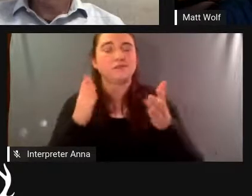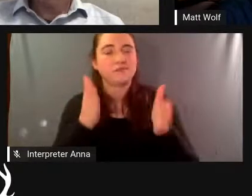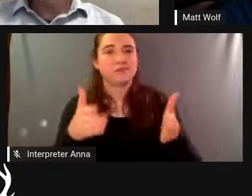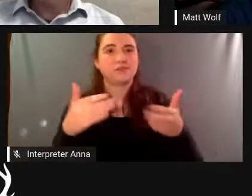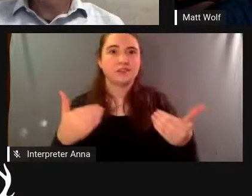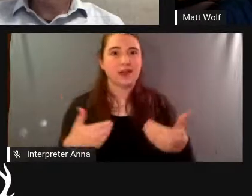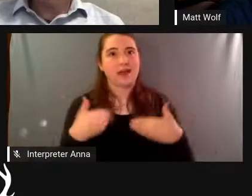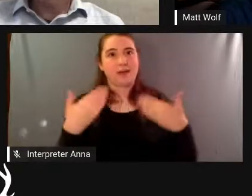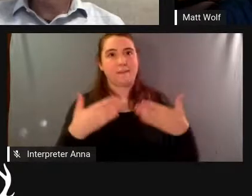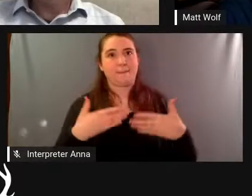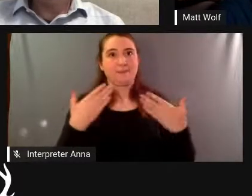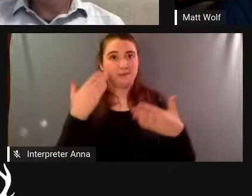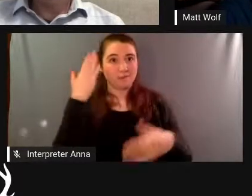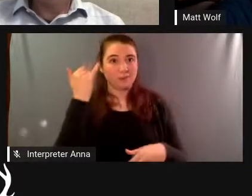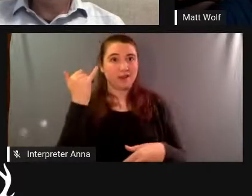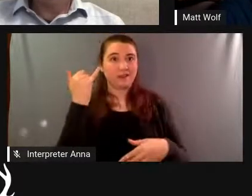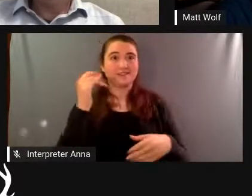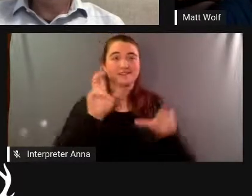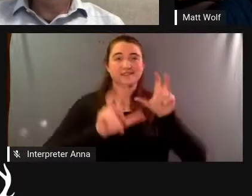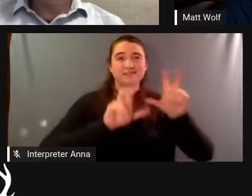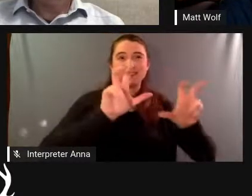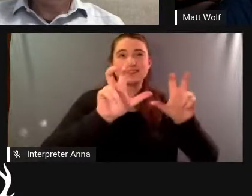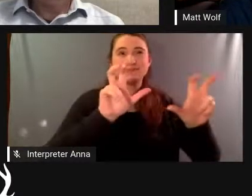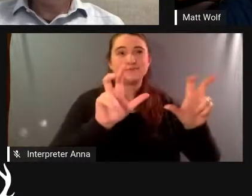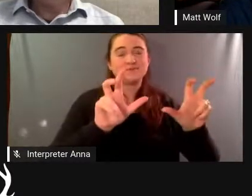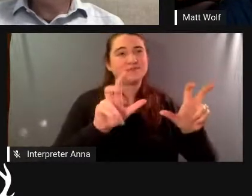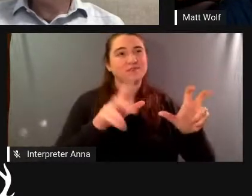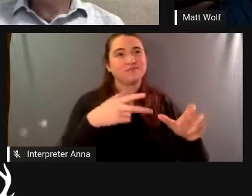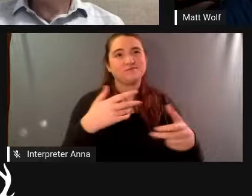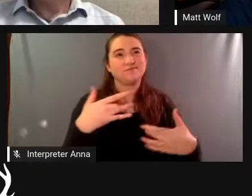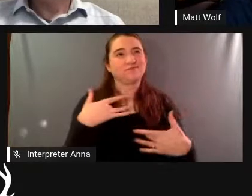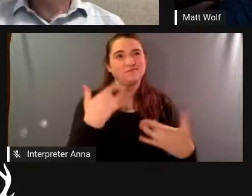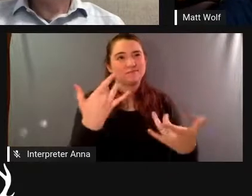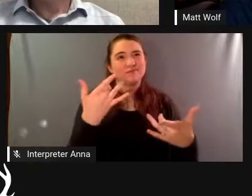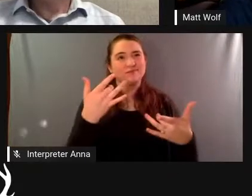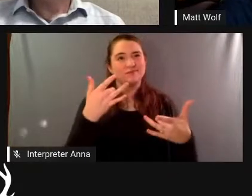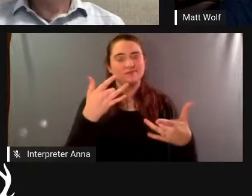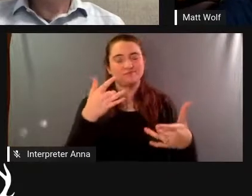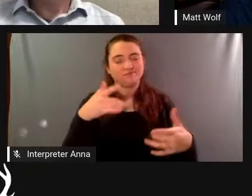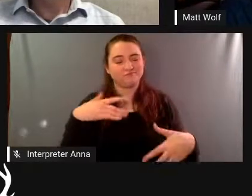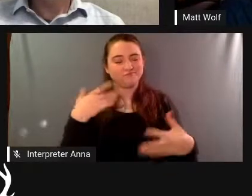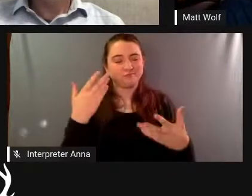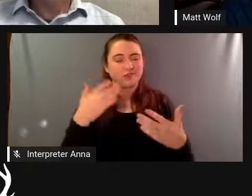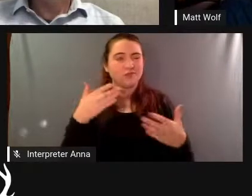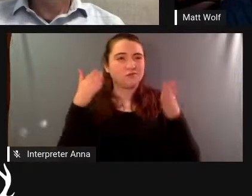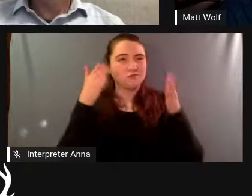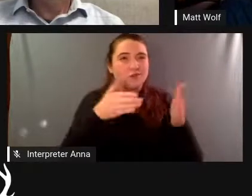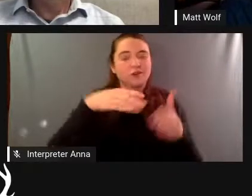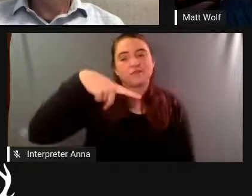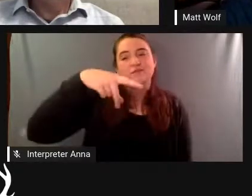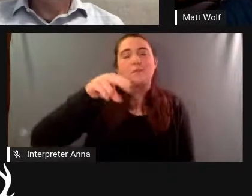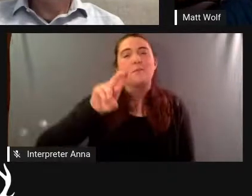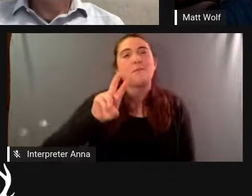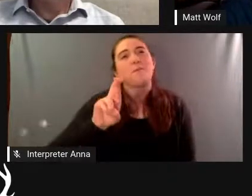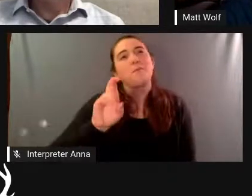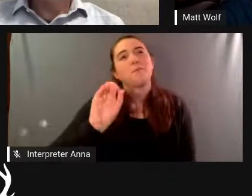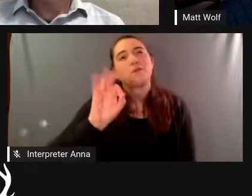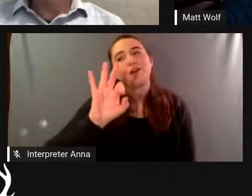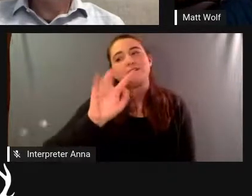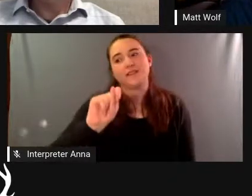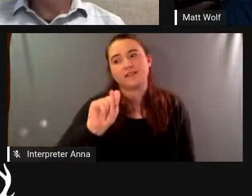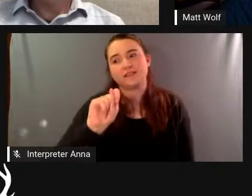invested in the usual ways profit maximization and i do think that that kind of large-scale capitalism